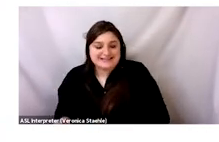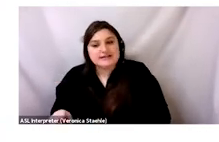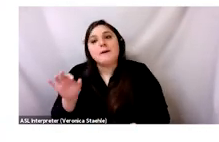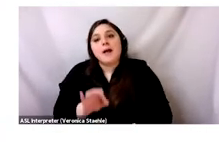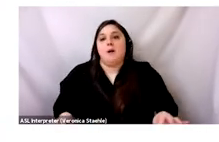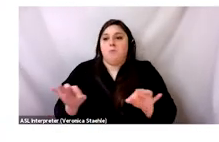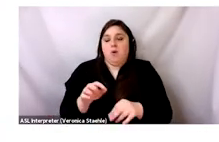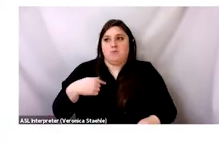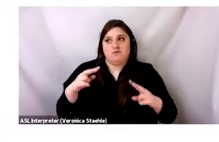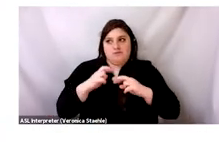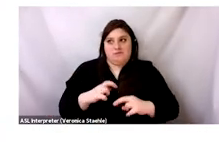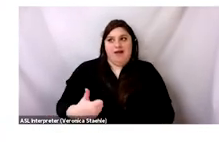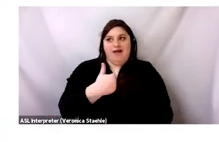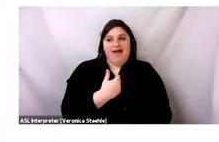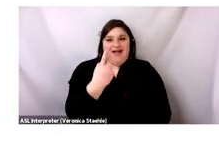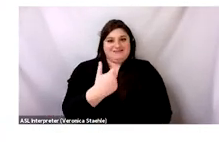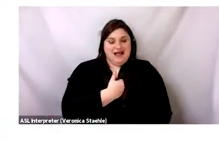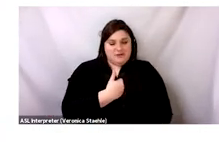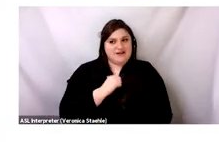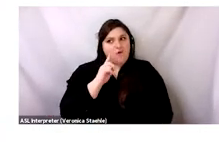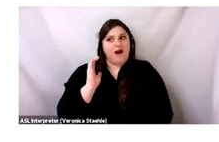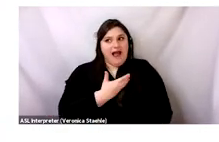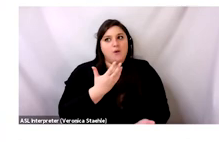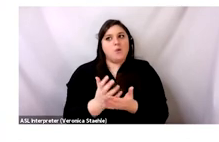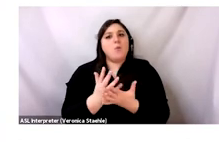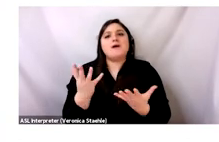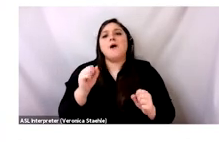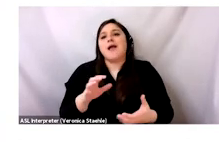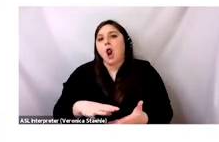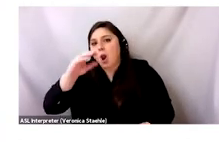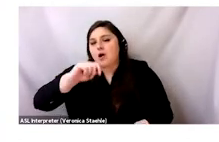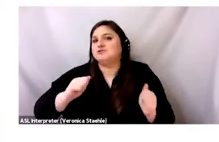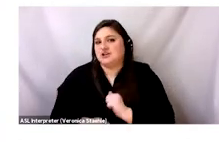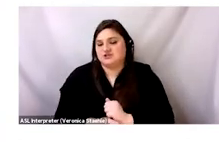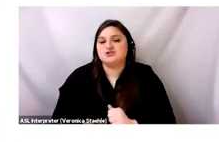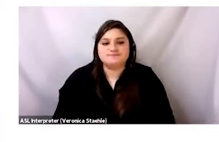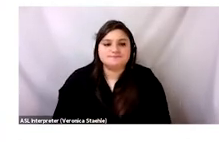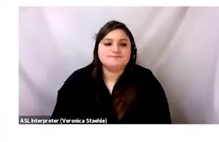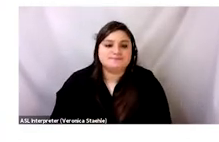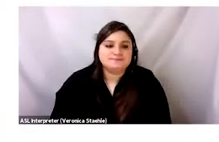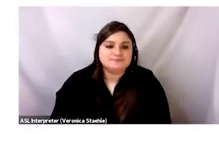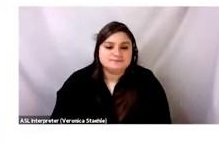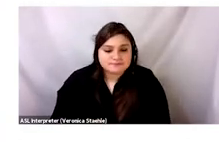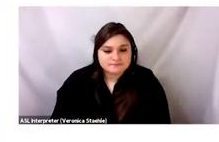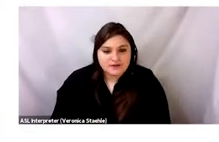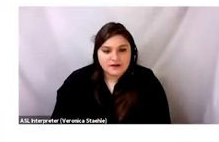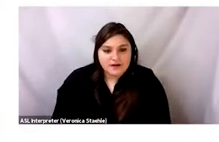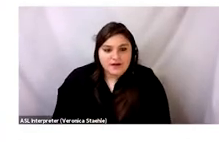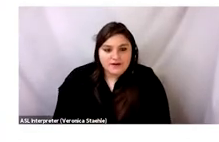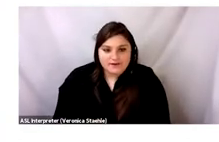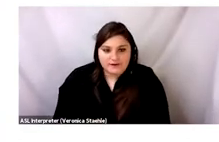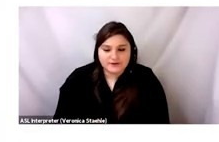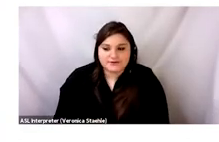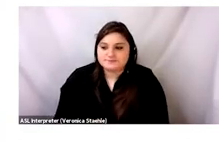to turn it into gold for a minute and just ask ourselves what waste makes visible to us. What can we learn from it? And then